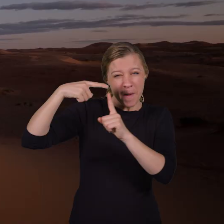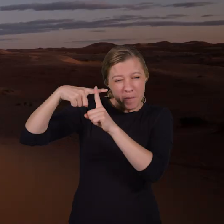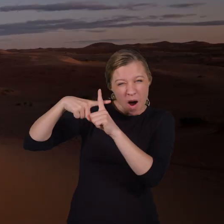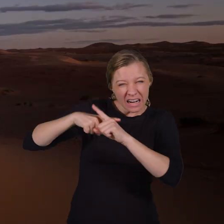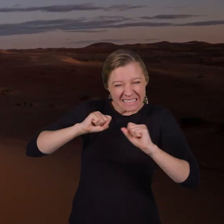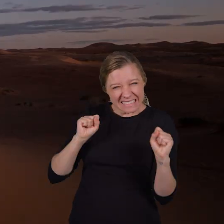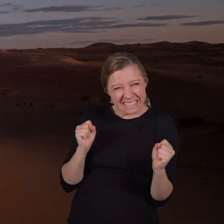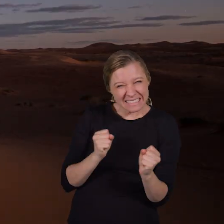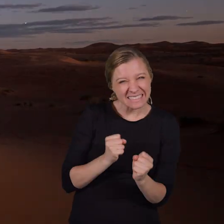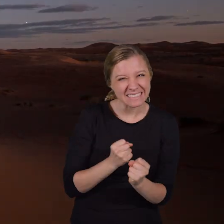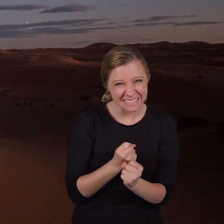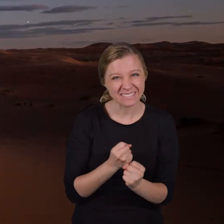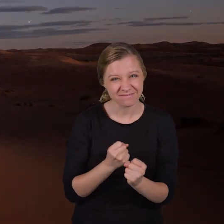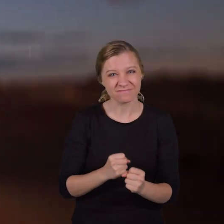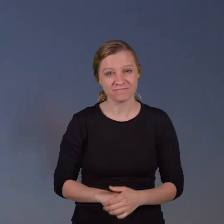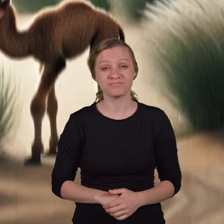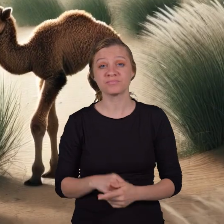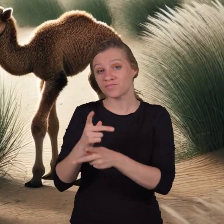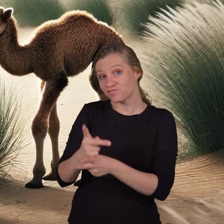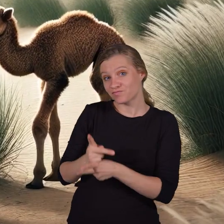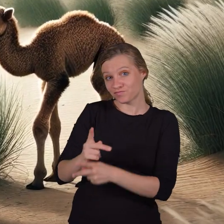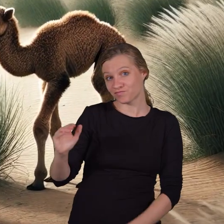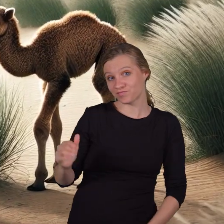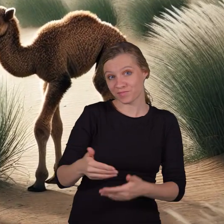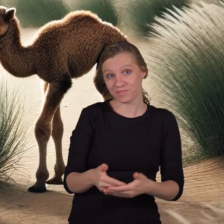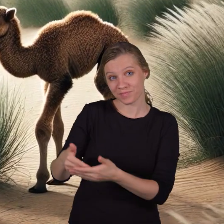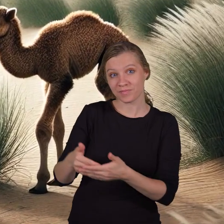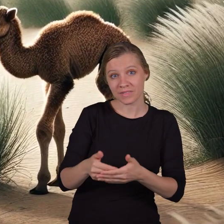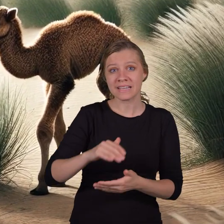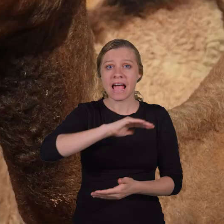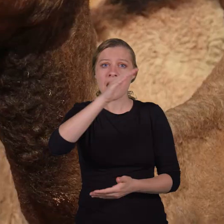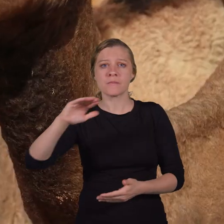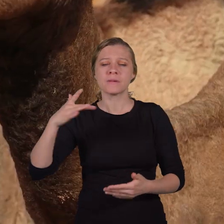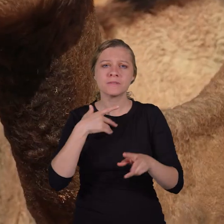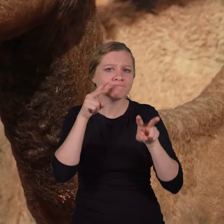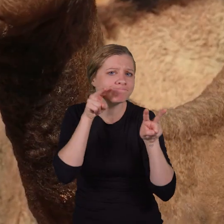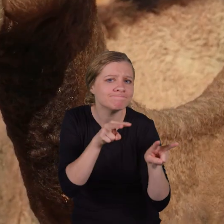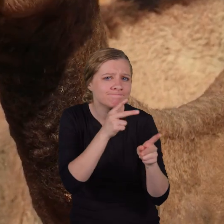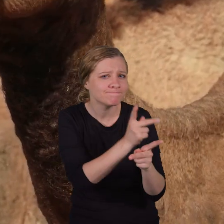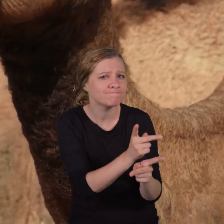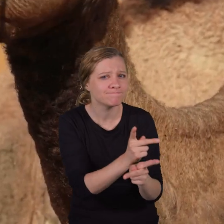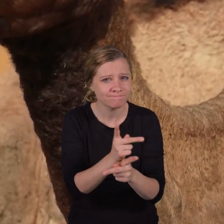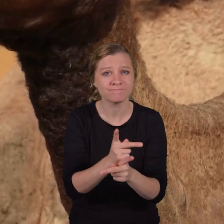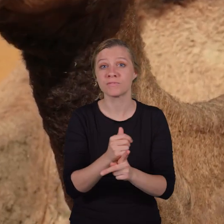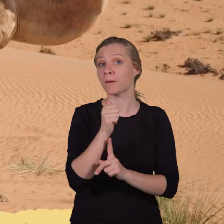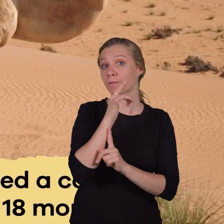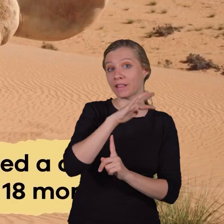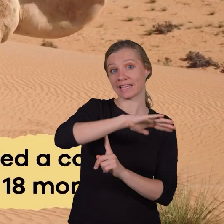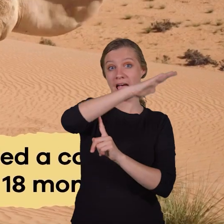and very low at night. When it comes to caring for their young, camels are very attentive.